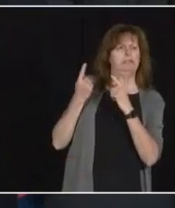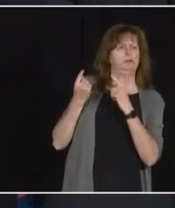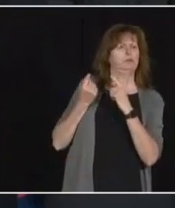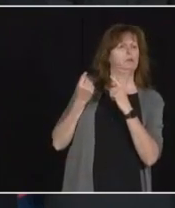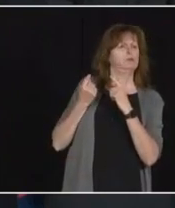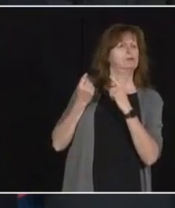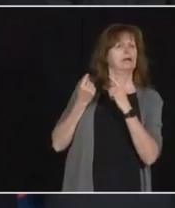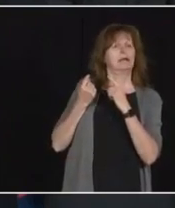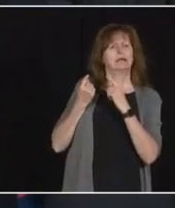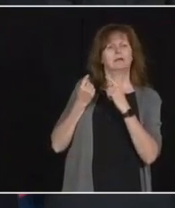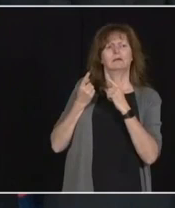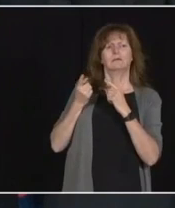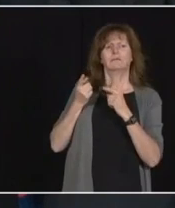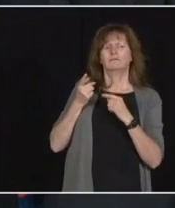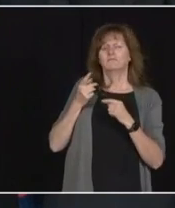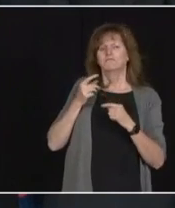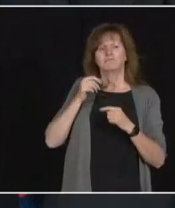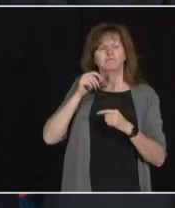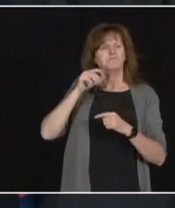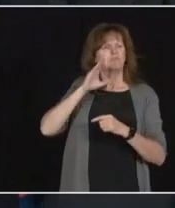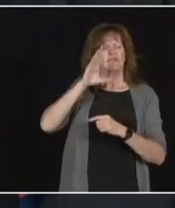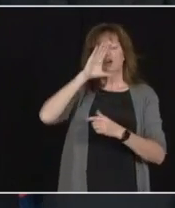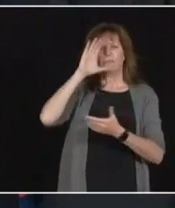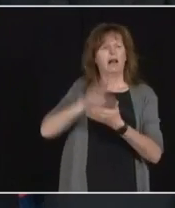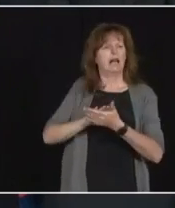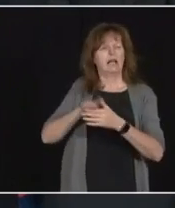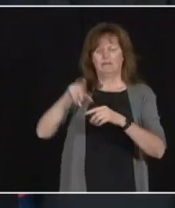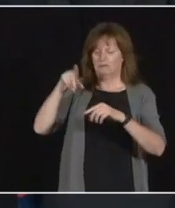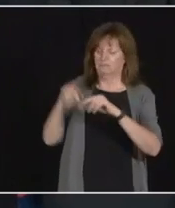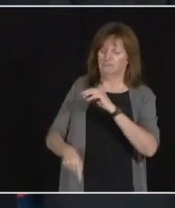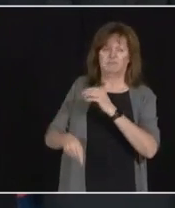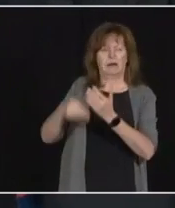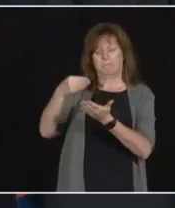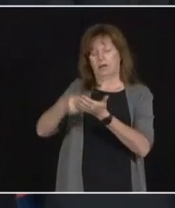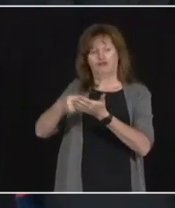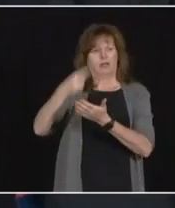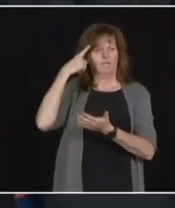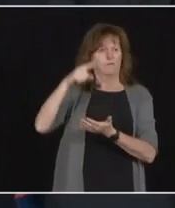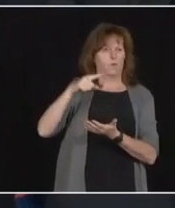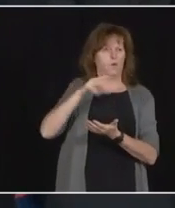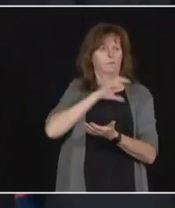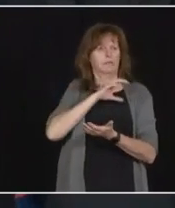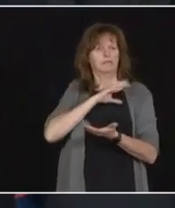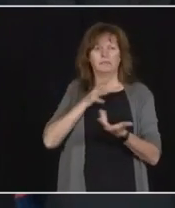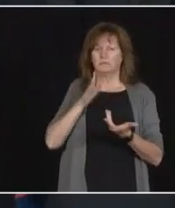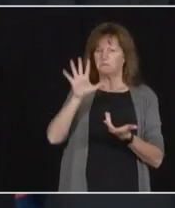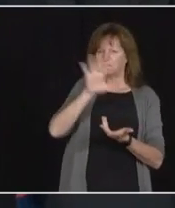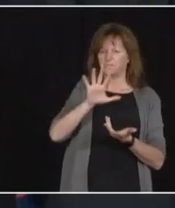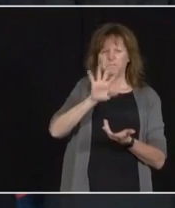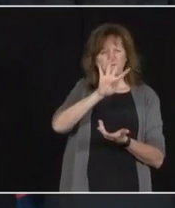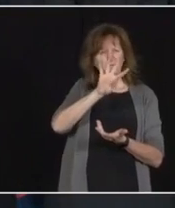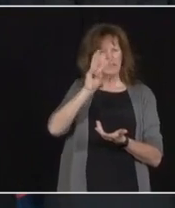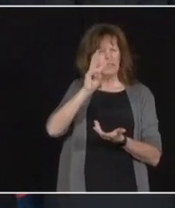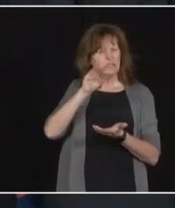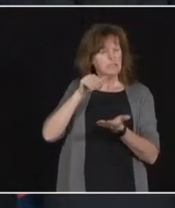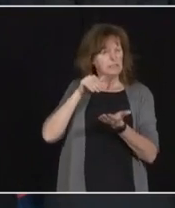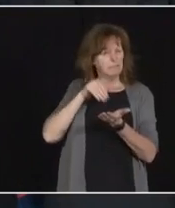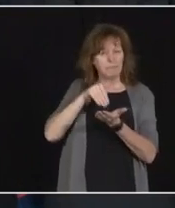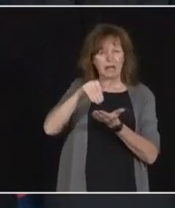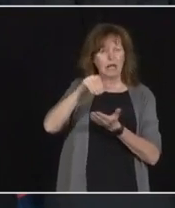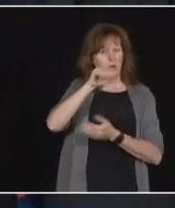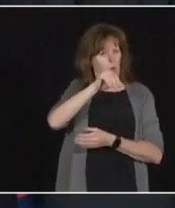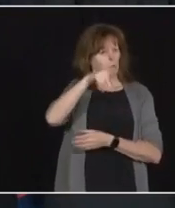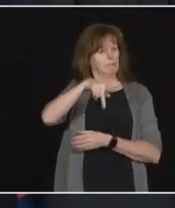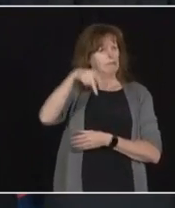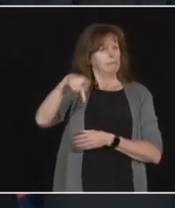budgets. Your government last year proposed a cut of approximately 46 million to the OPP. And I'm wondering in what way you think your government's actions